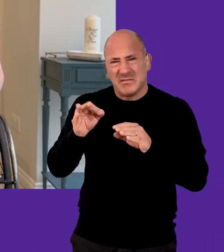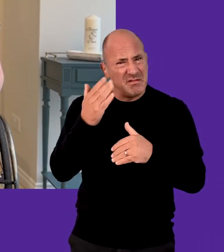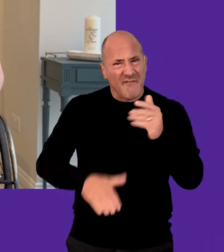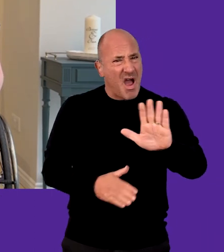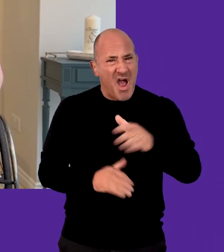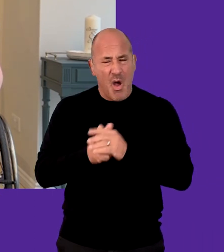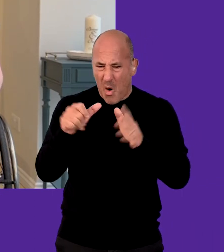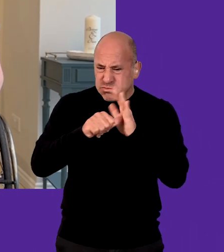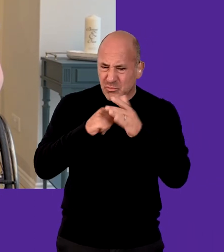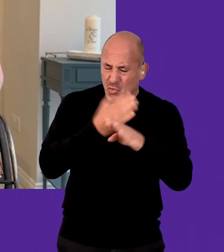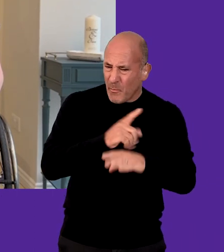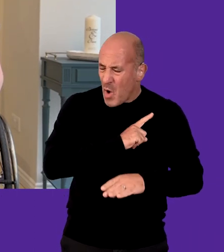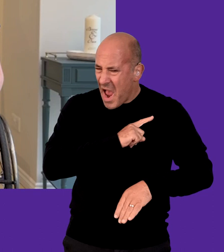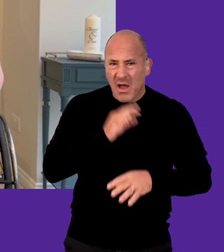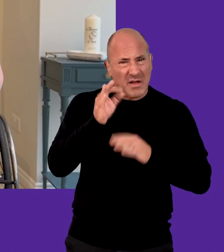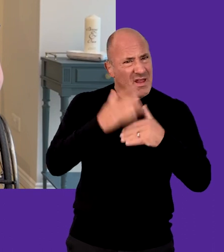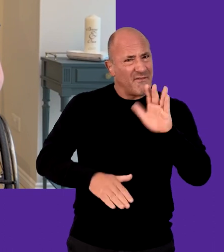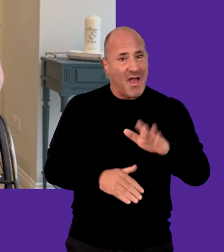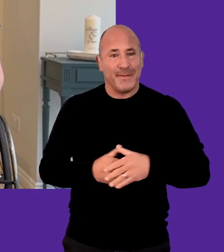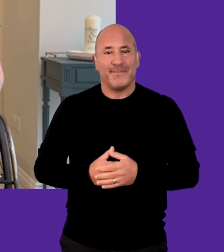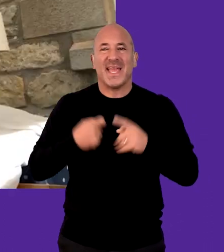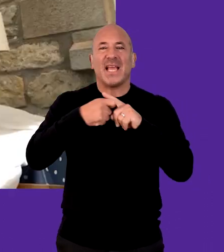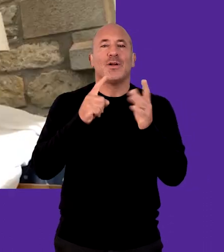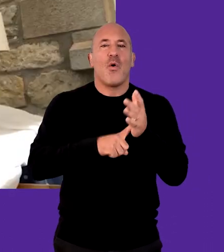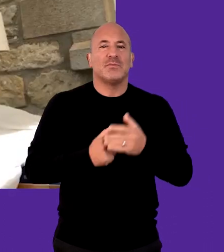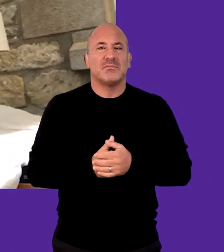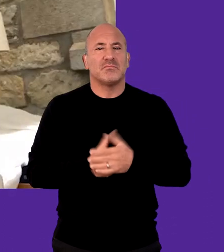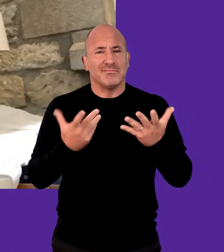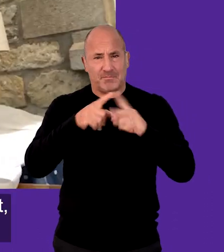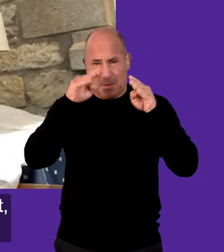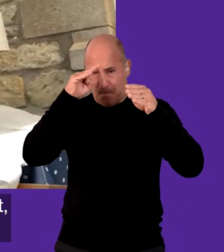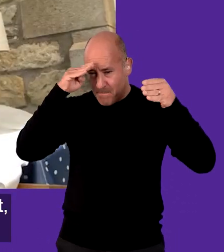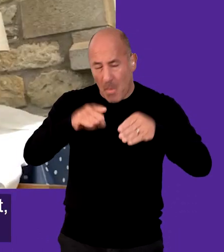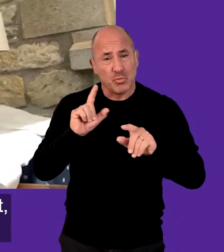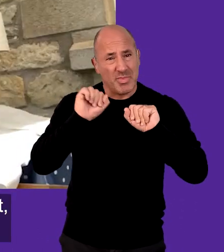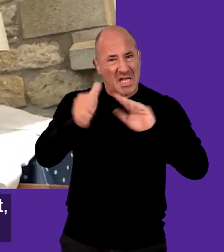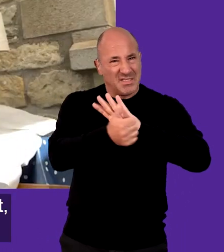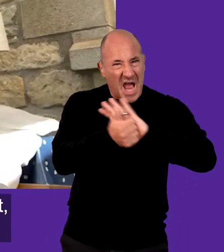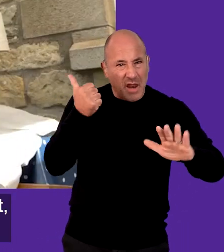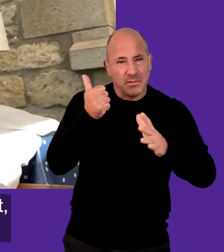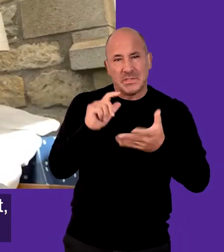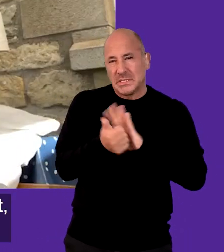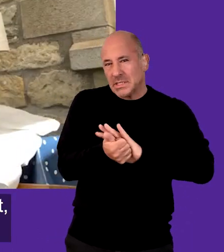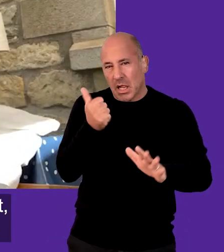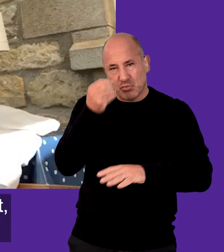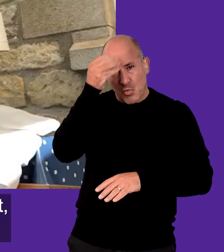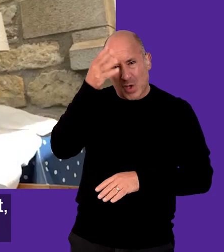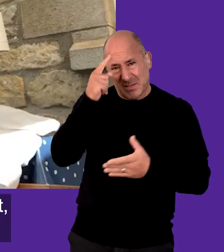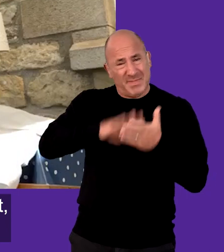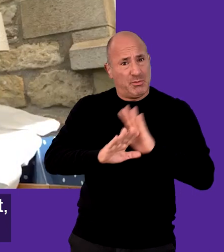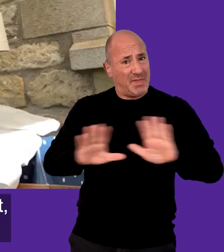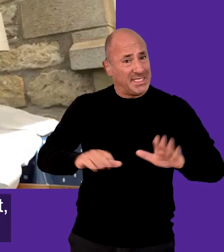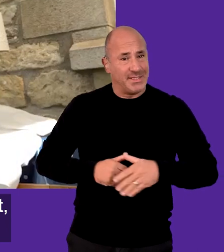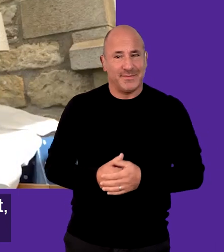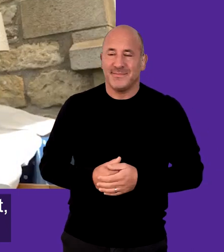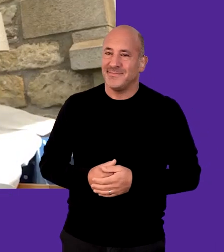health or impairments and how they affect their ability to do their job. Kate Lord The entire focus should be on talent, skills, knowledge